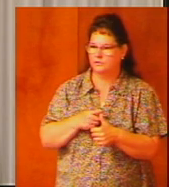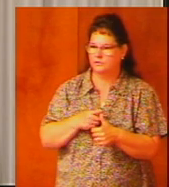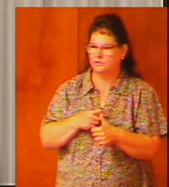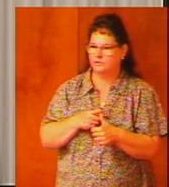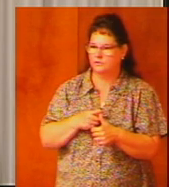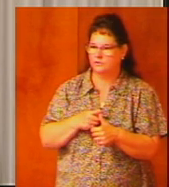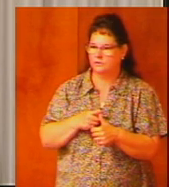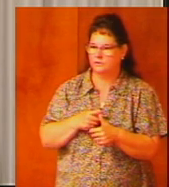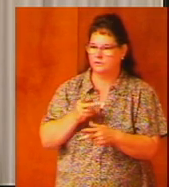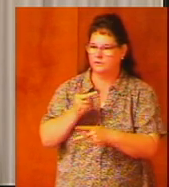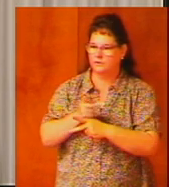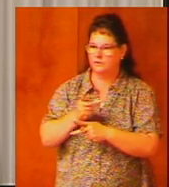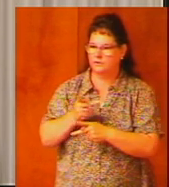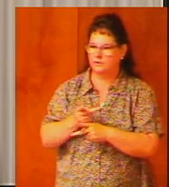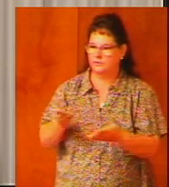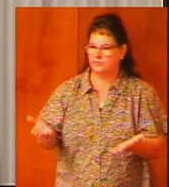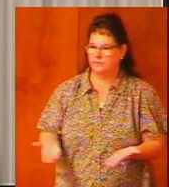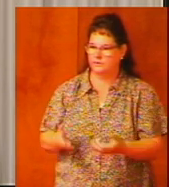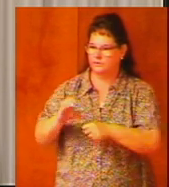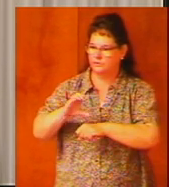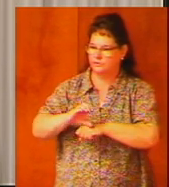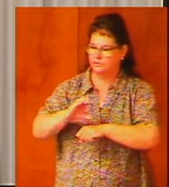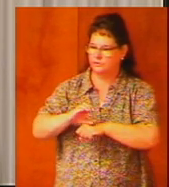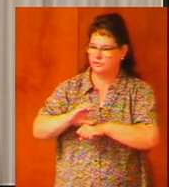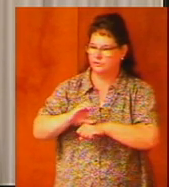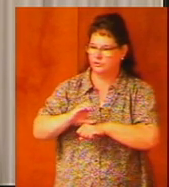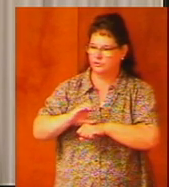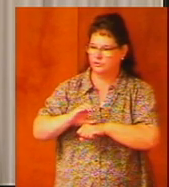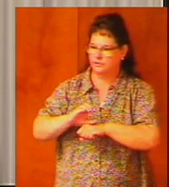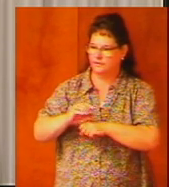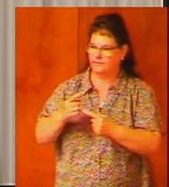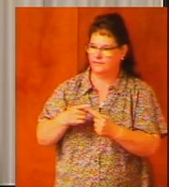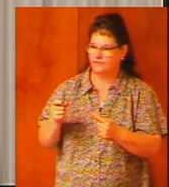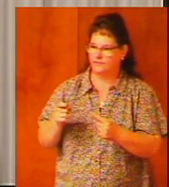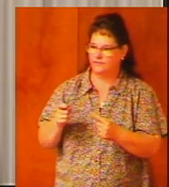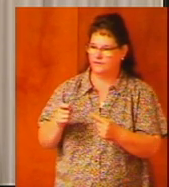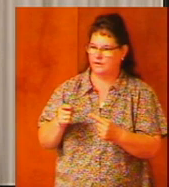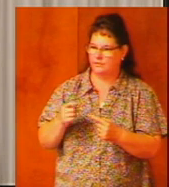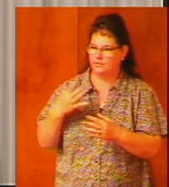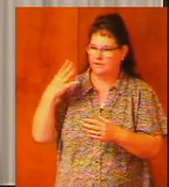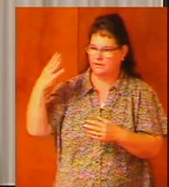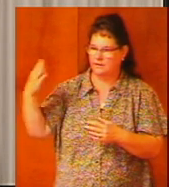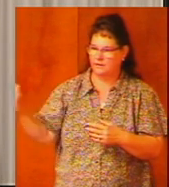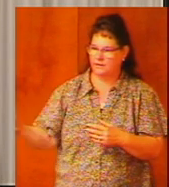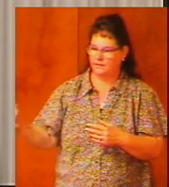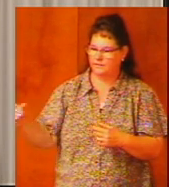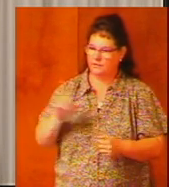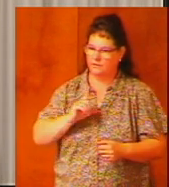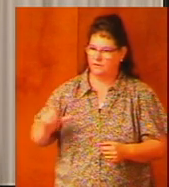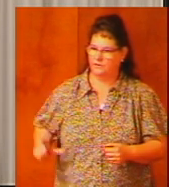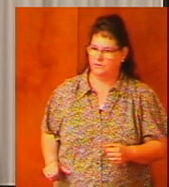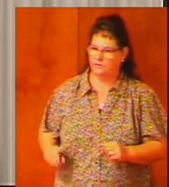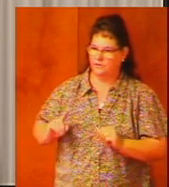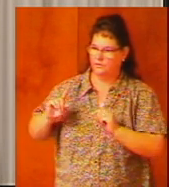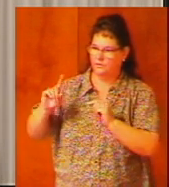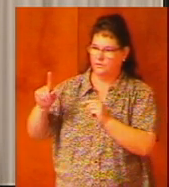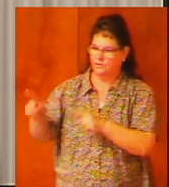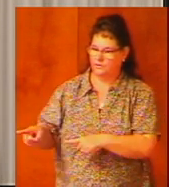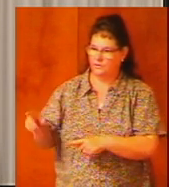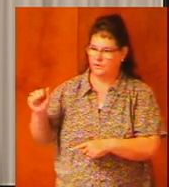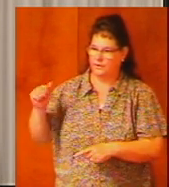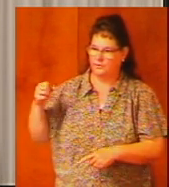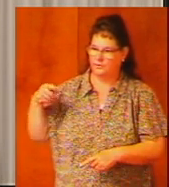to keep this church from departing from the Lord and going into